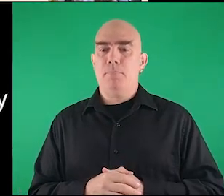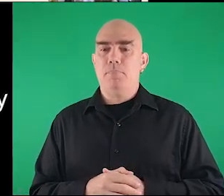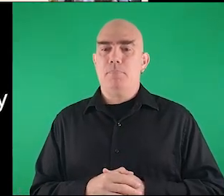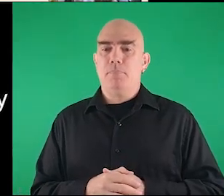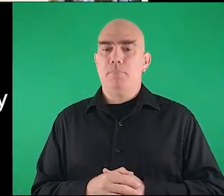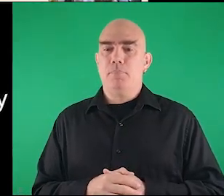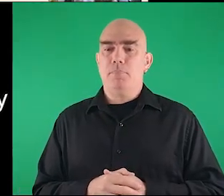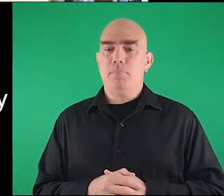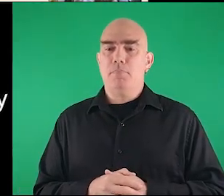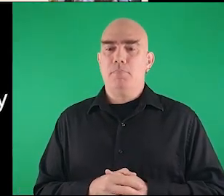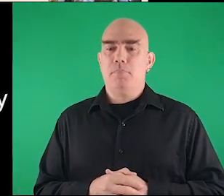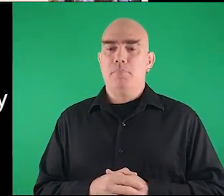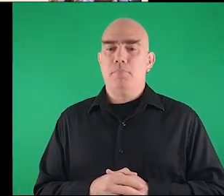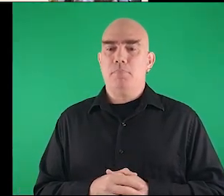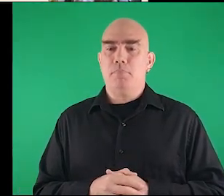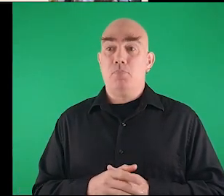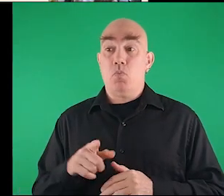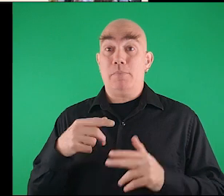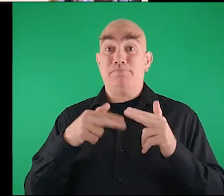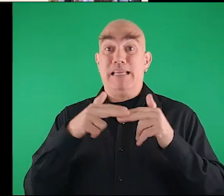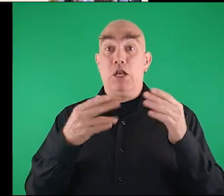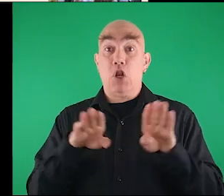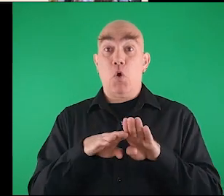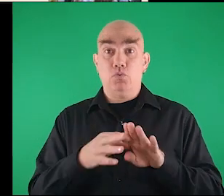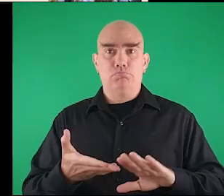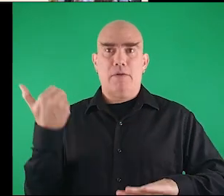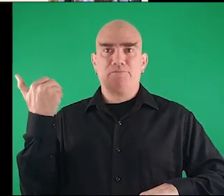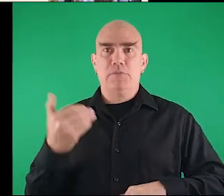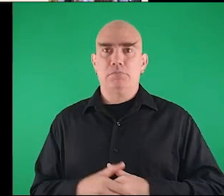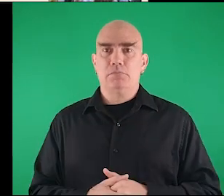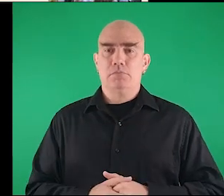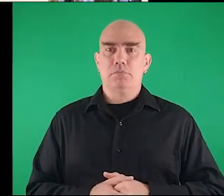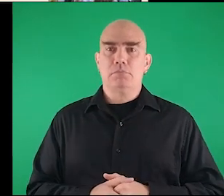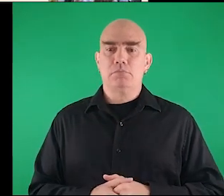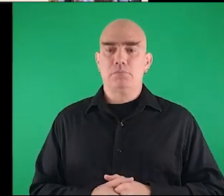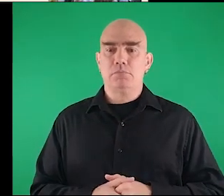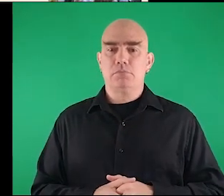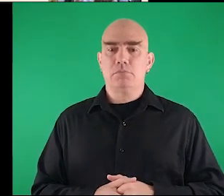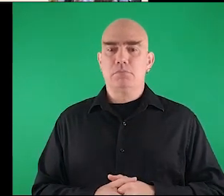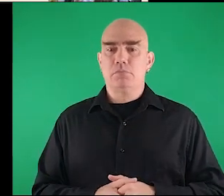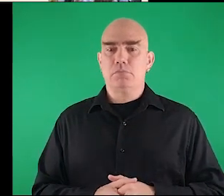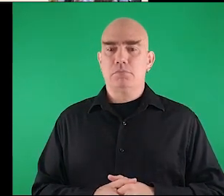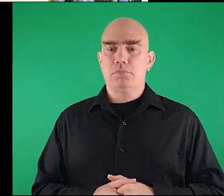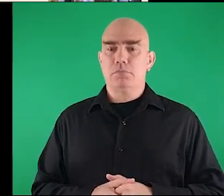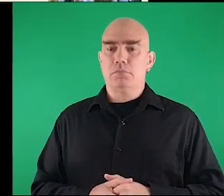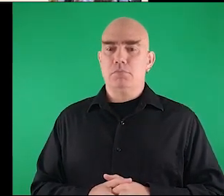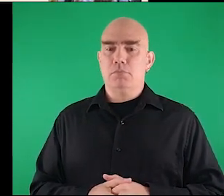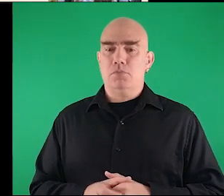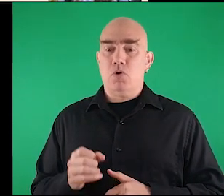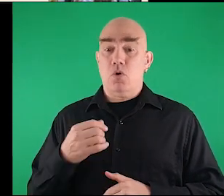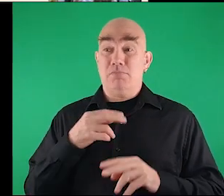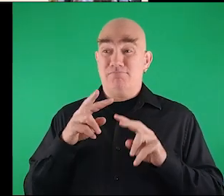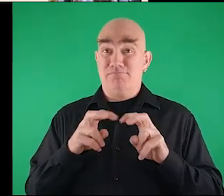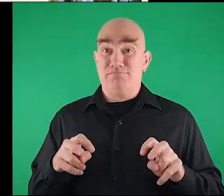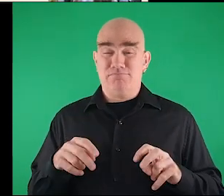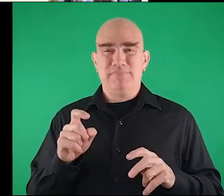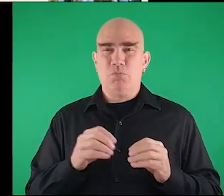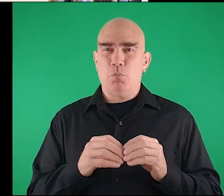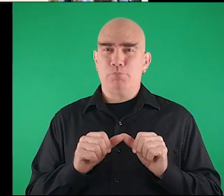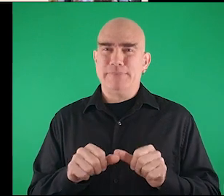during the day that ramp and when the building is closed they take it so